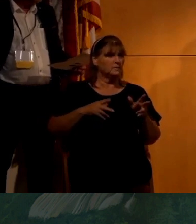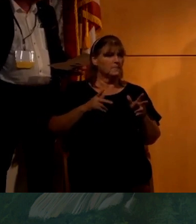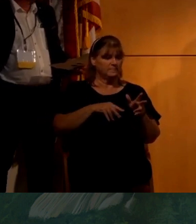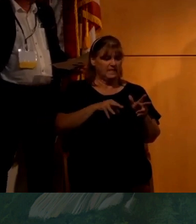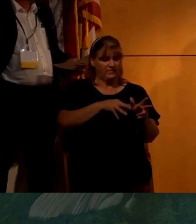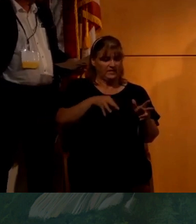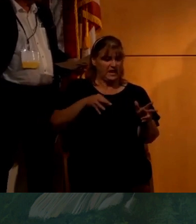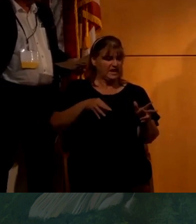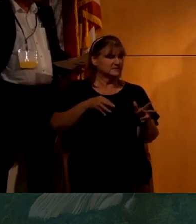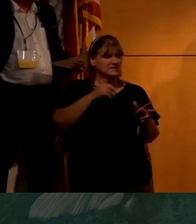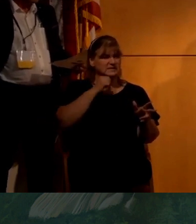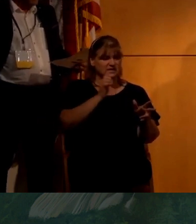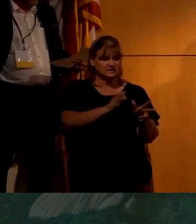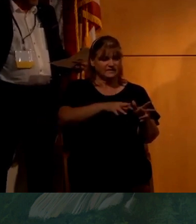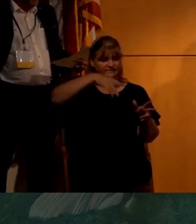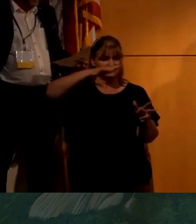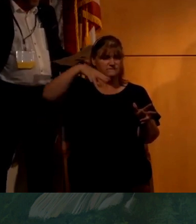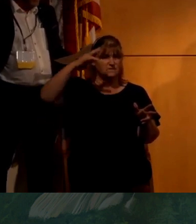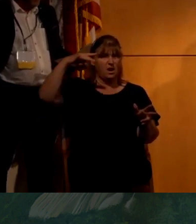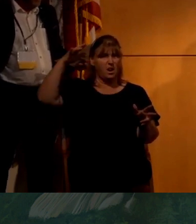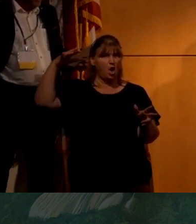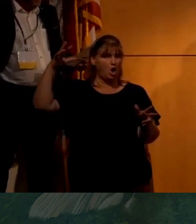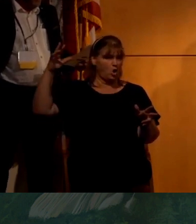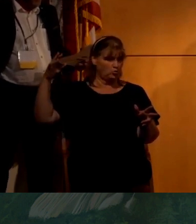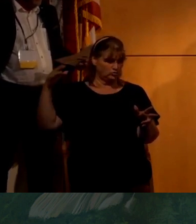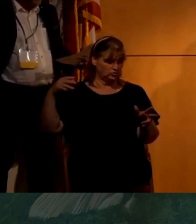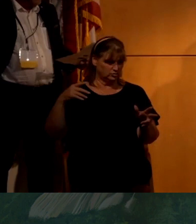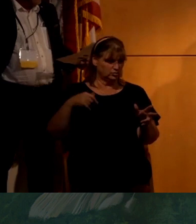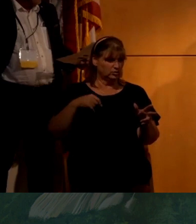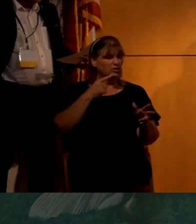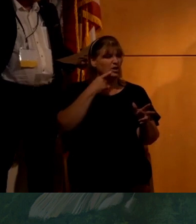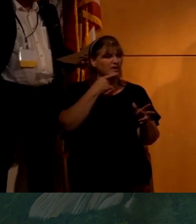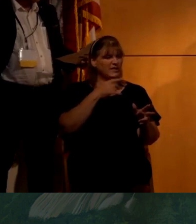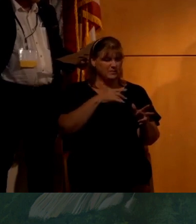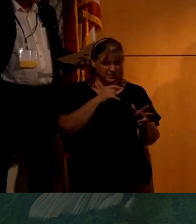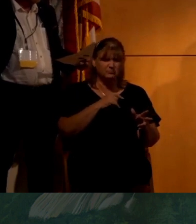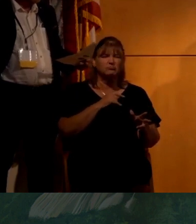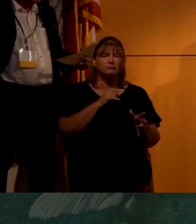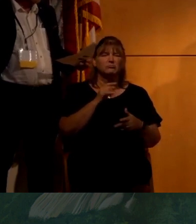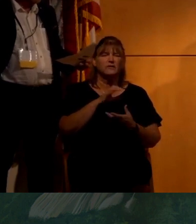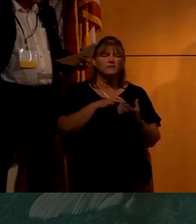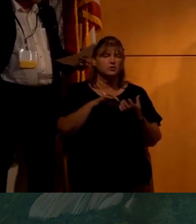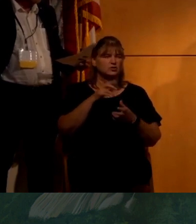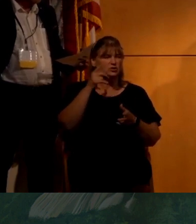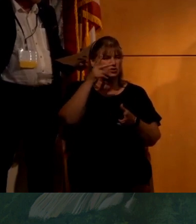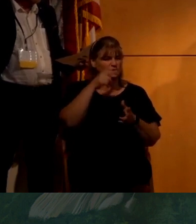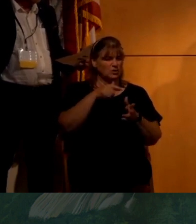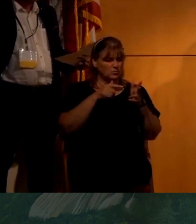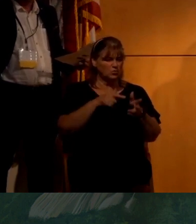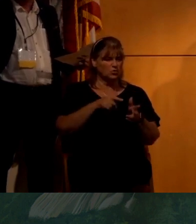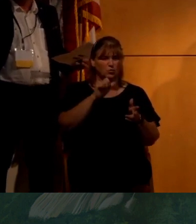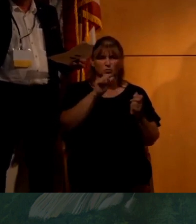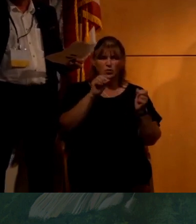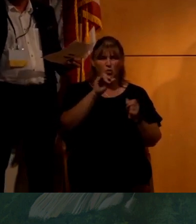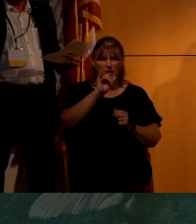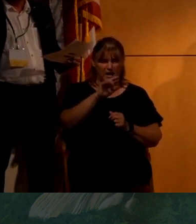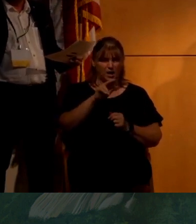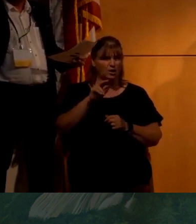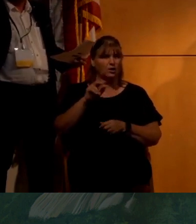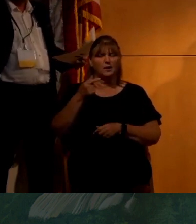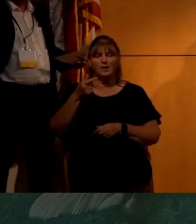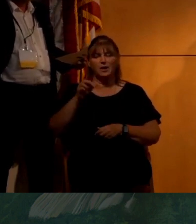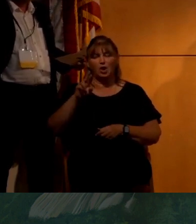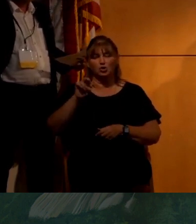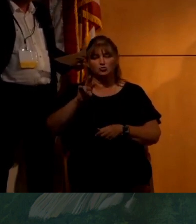the dust doesn't, doesn't float in the air. Uh, and, and they start getting confused about the moon being airless and the moon having gravity.